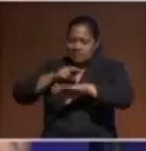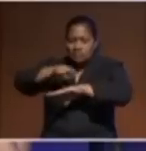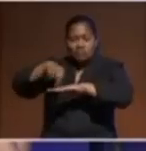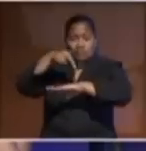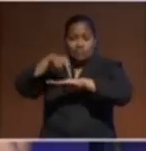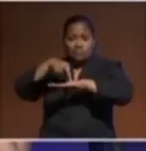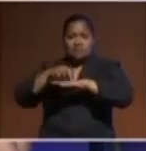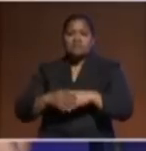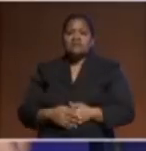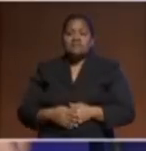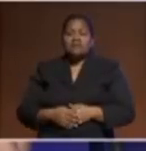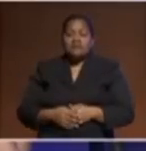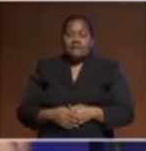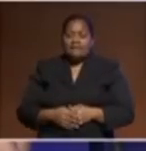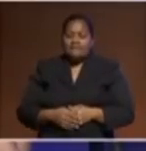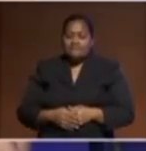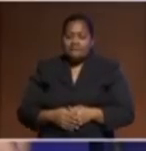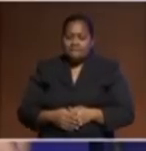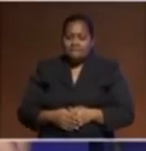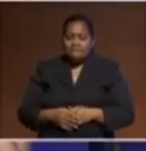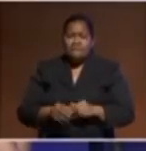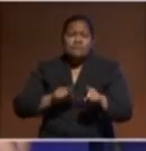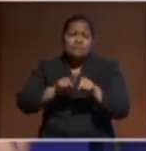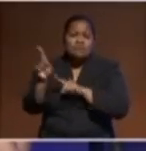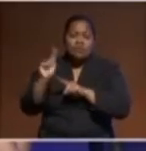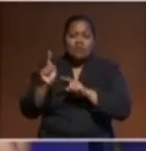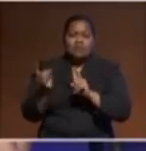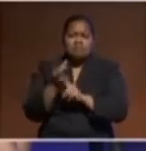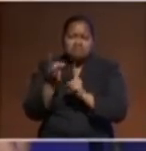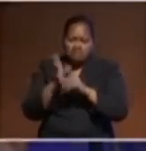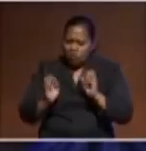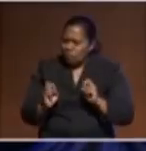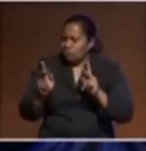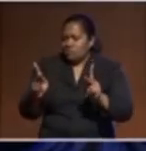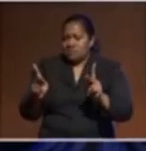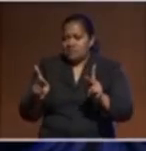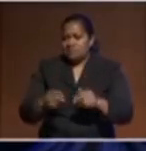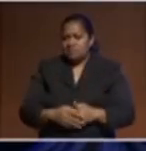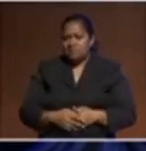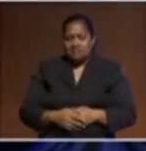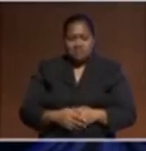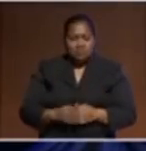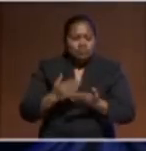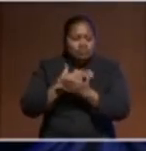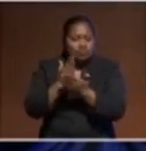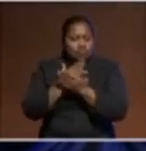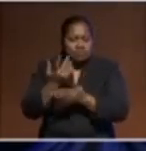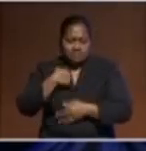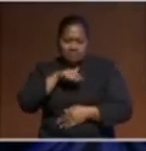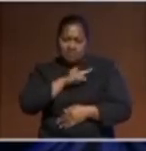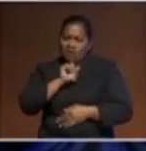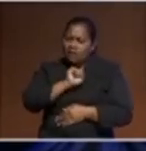But more so an important opportunity, I think, to share with us not only their talk story,